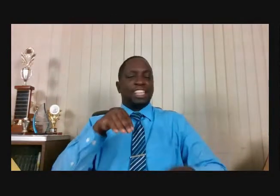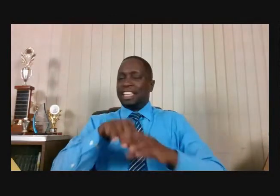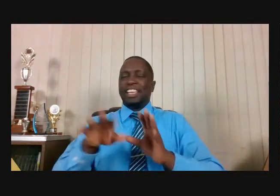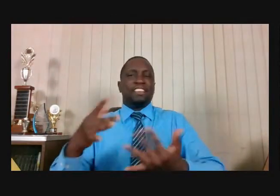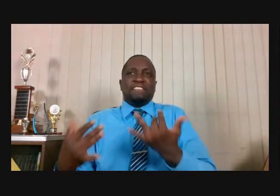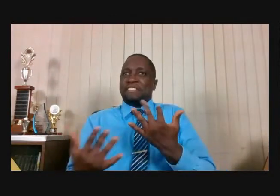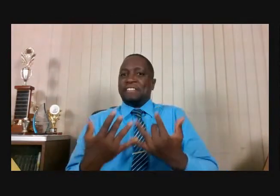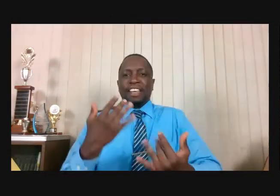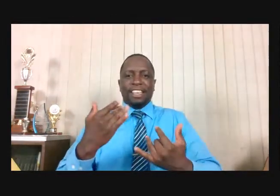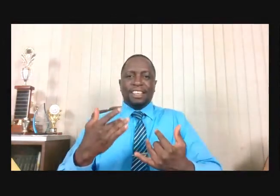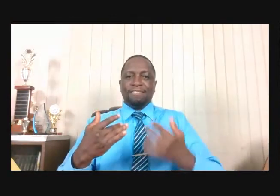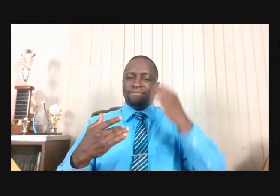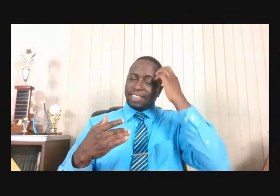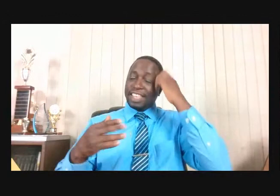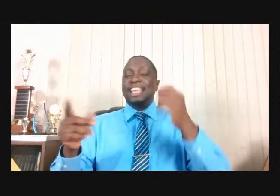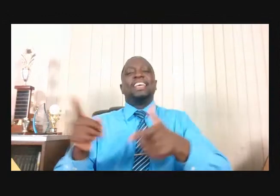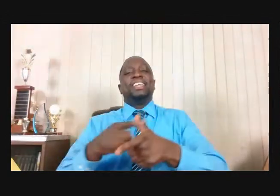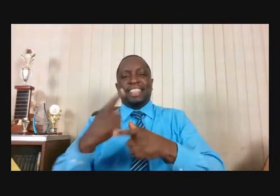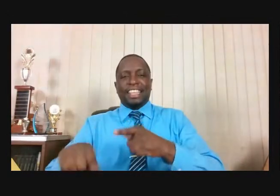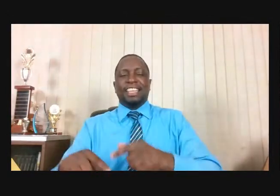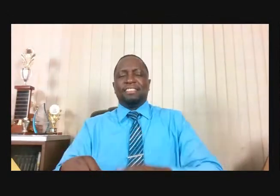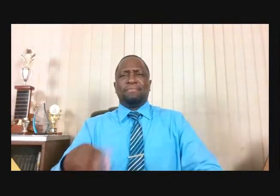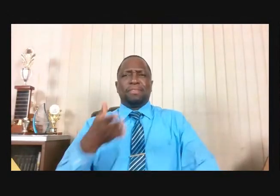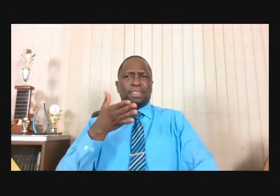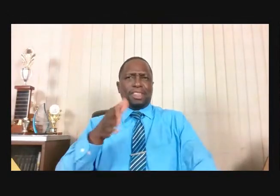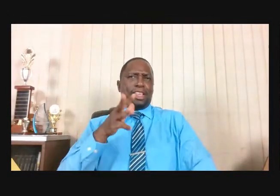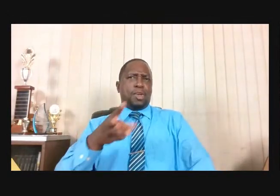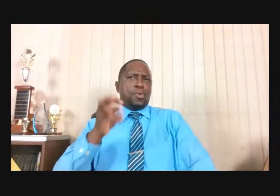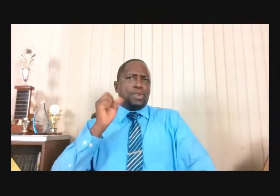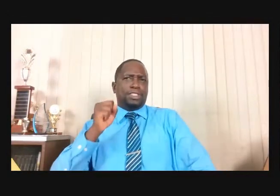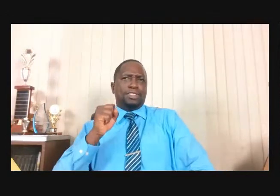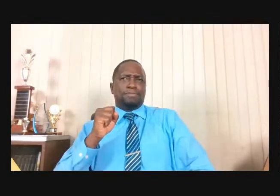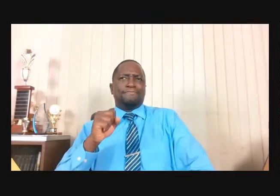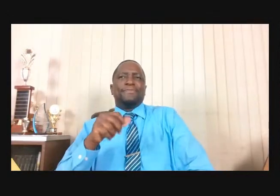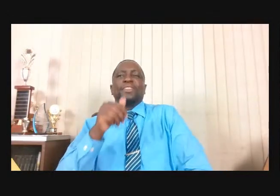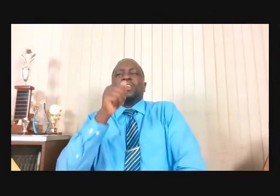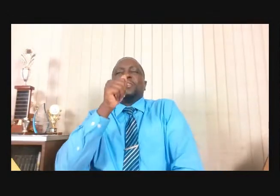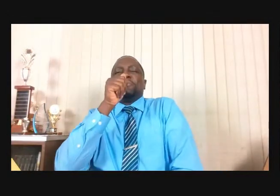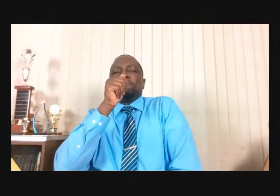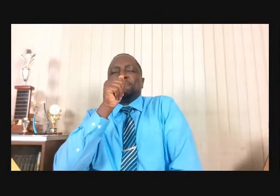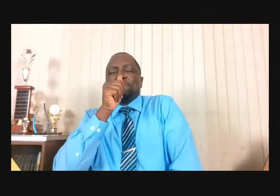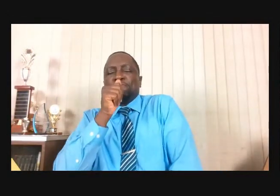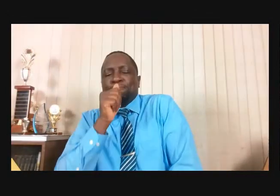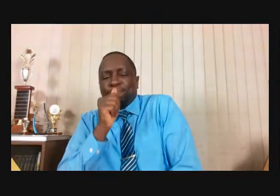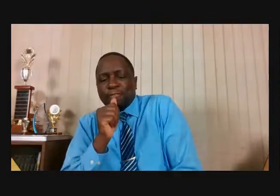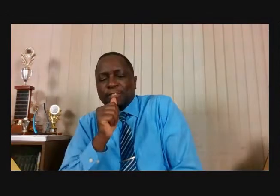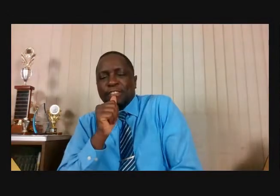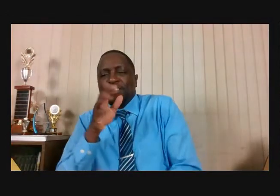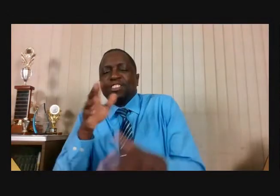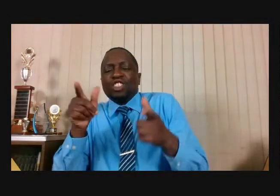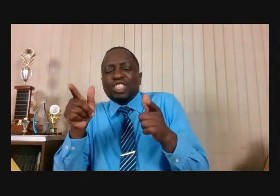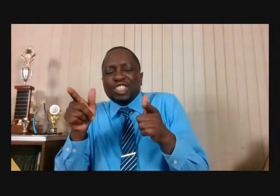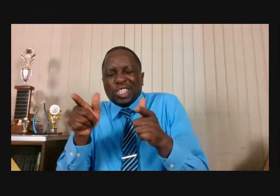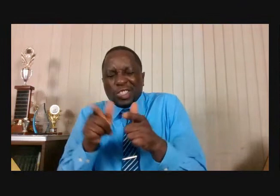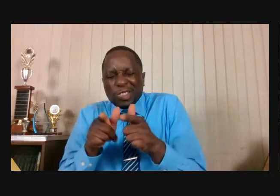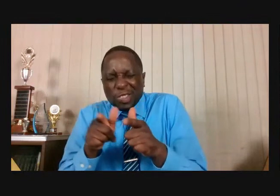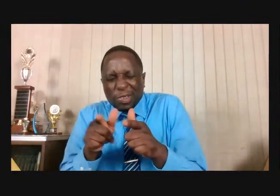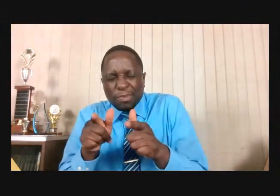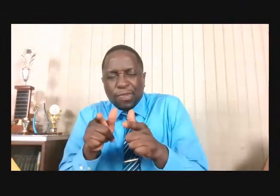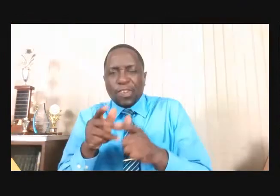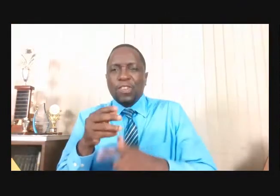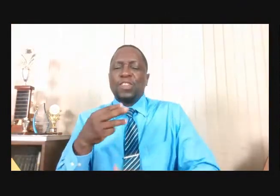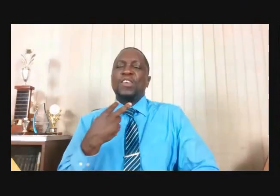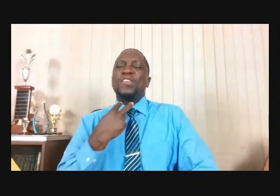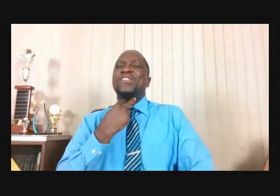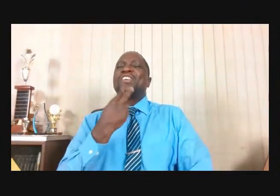there was a still small voice and it was so when Elijah heard it that he